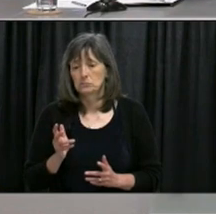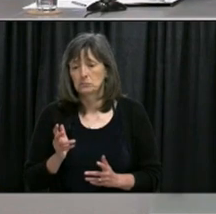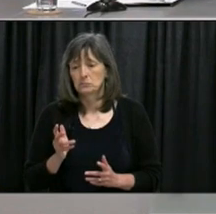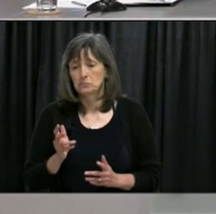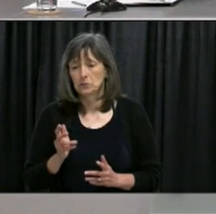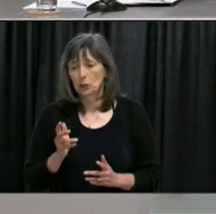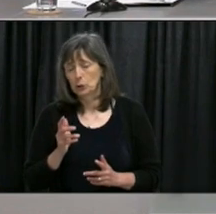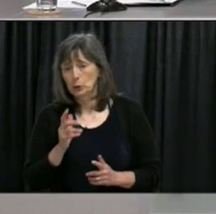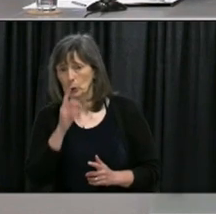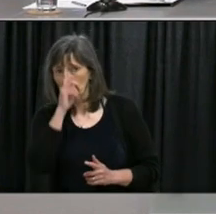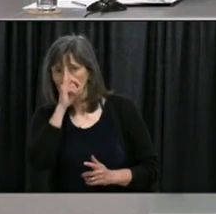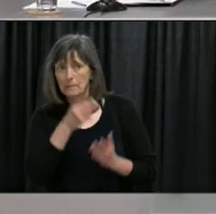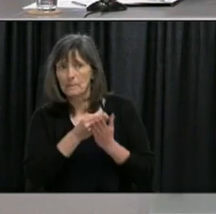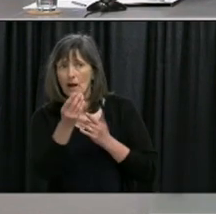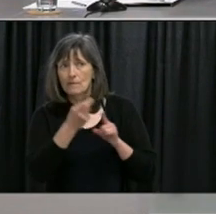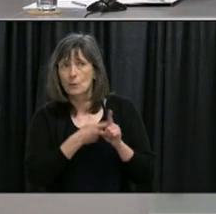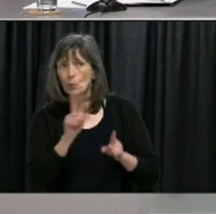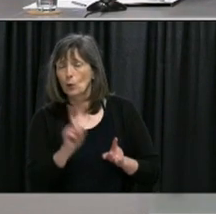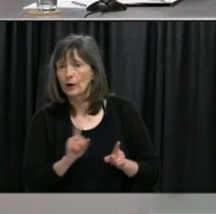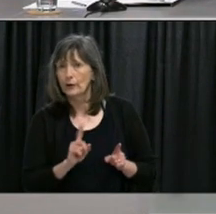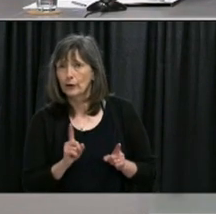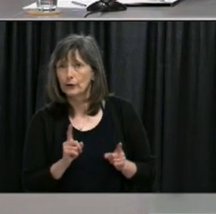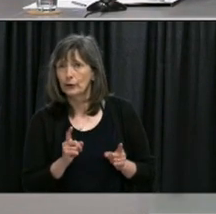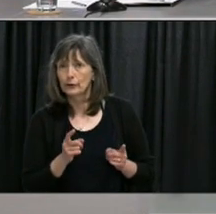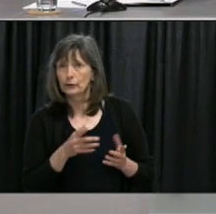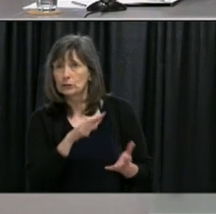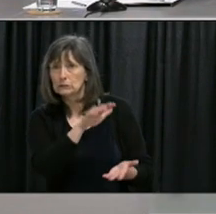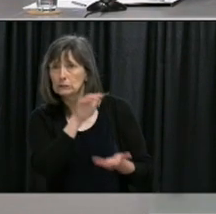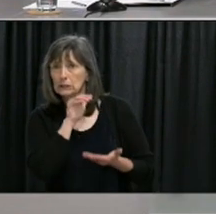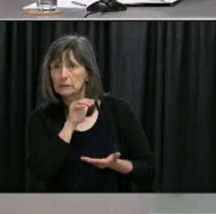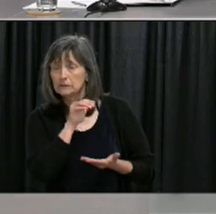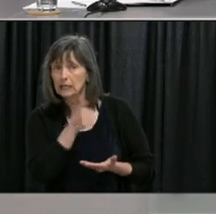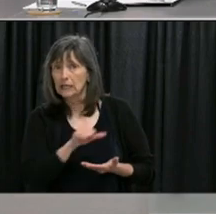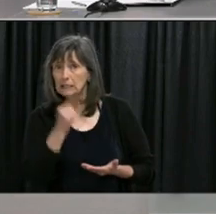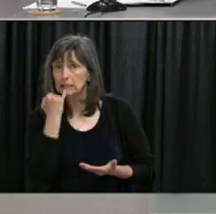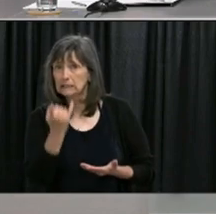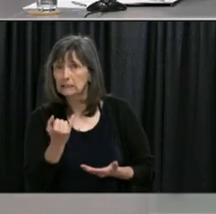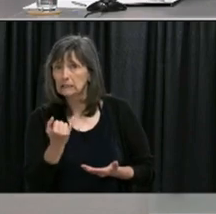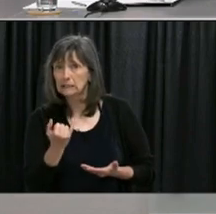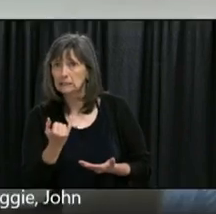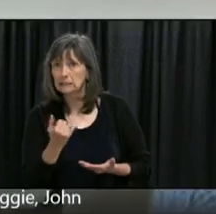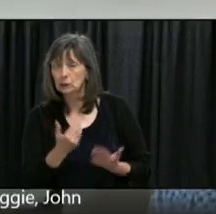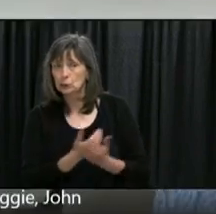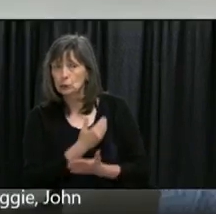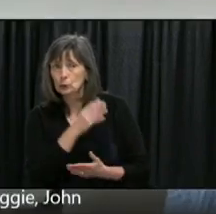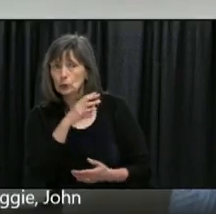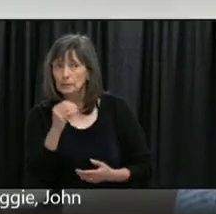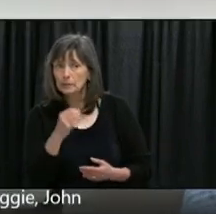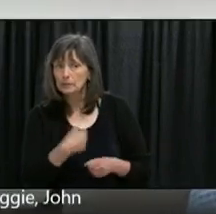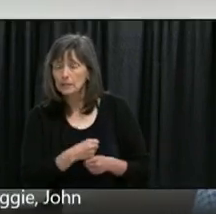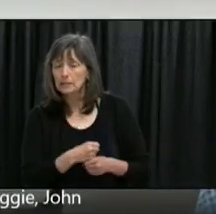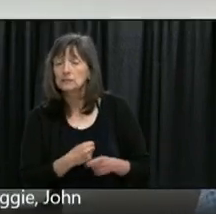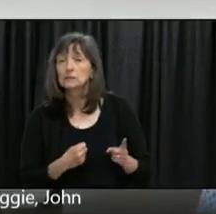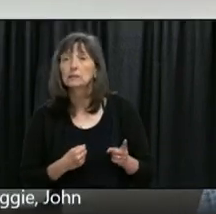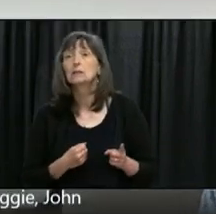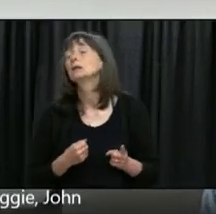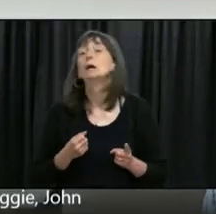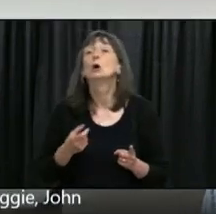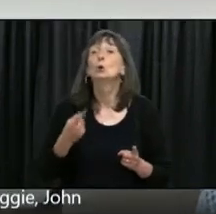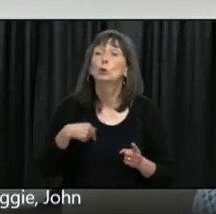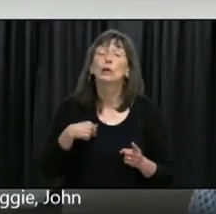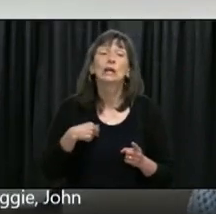how that's being sourced from the point of view of PPE Peter we have a steady trickle